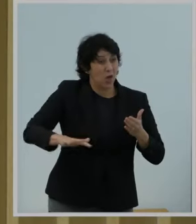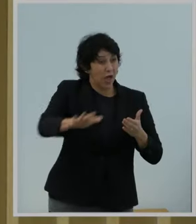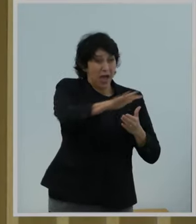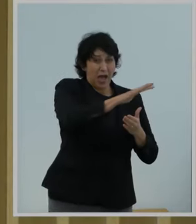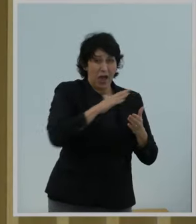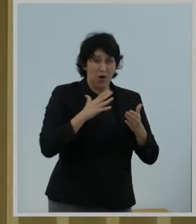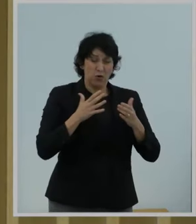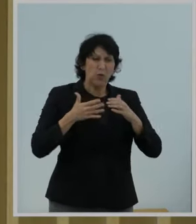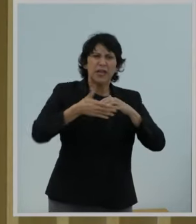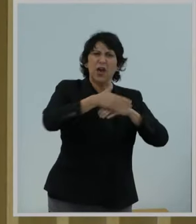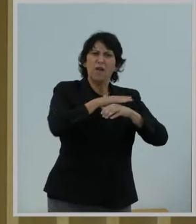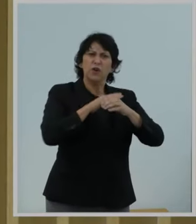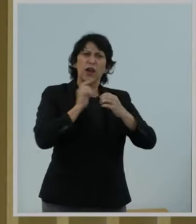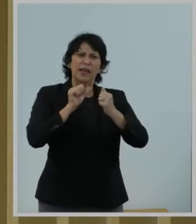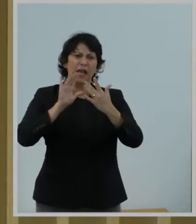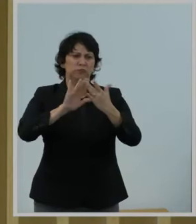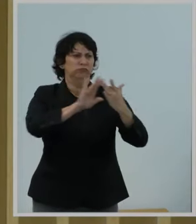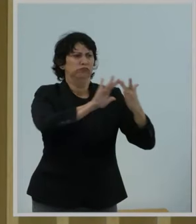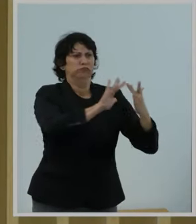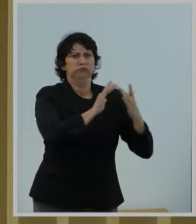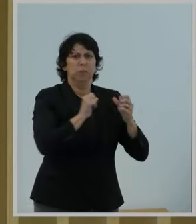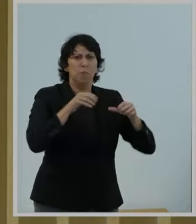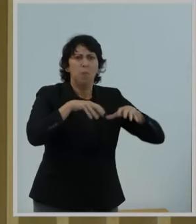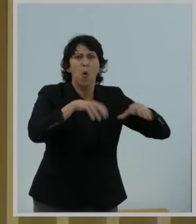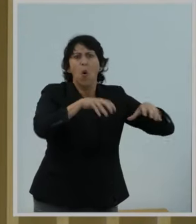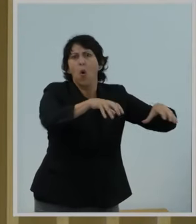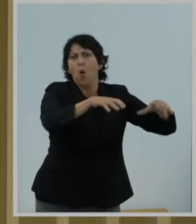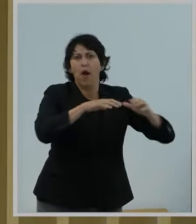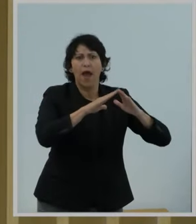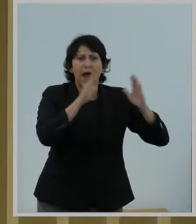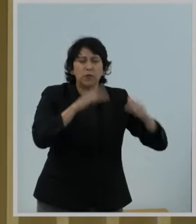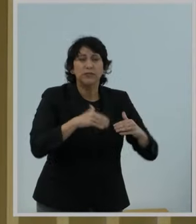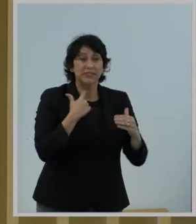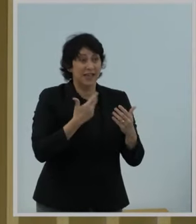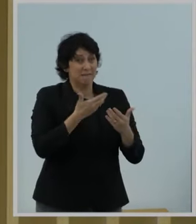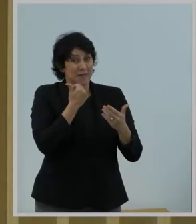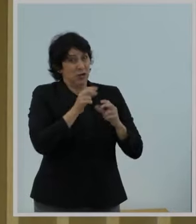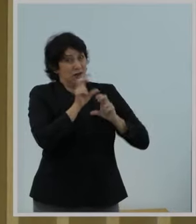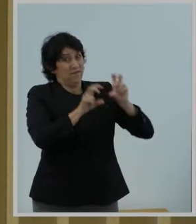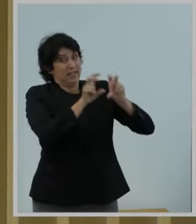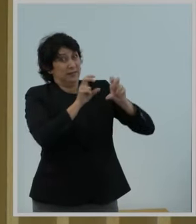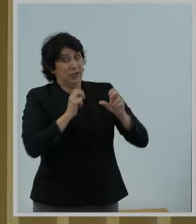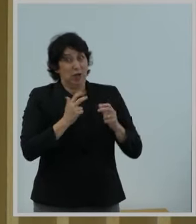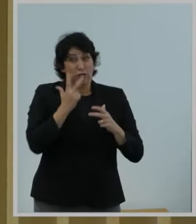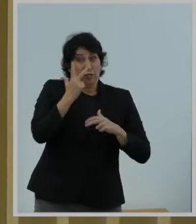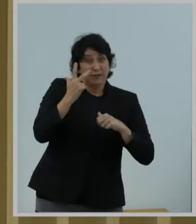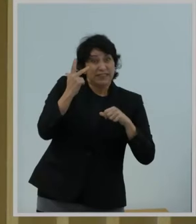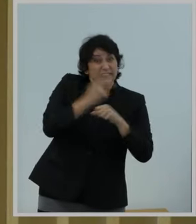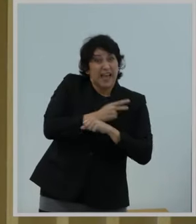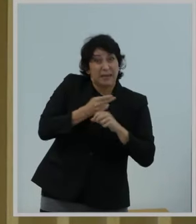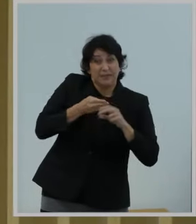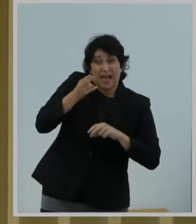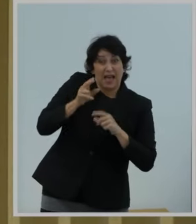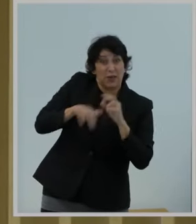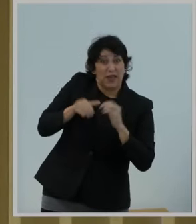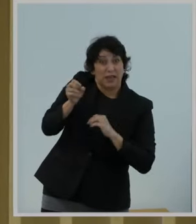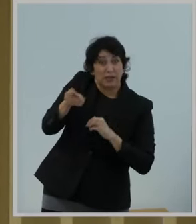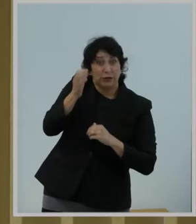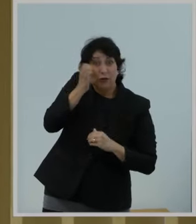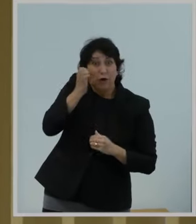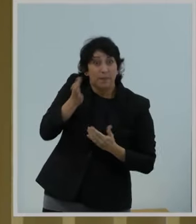percentage of households, and benefit from levels of investment that are three times higher than what you're seeing in Europe.